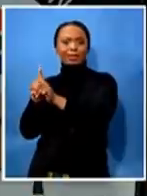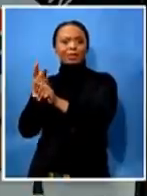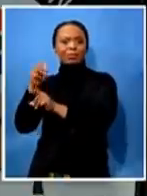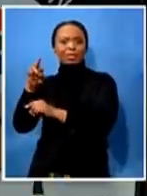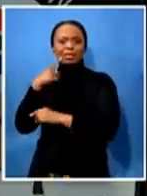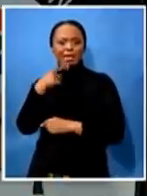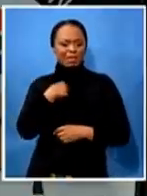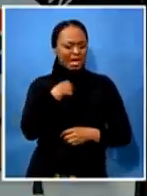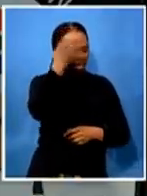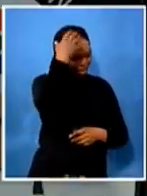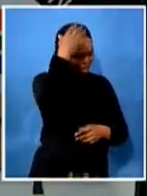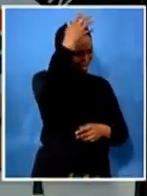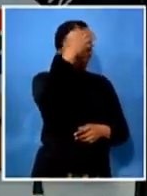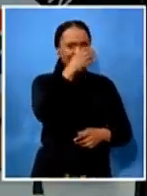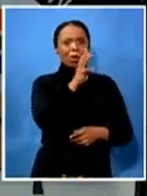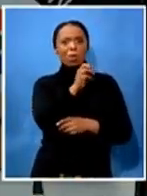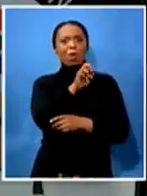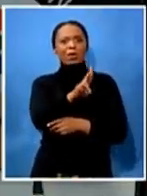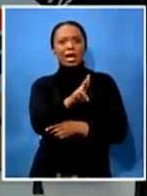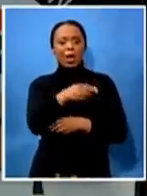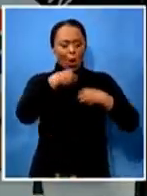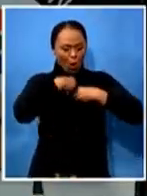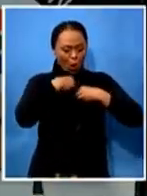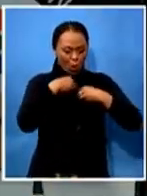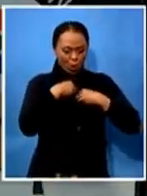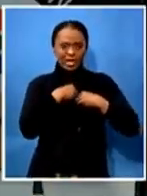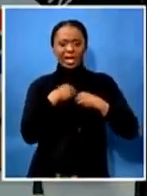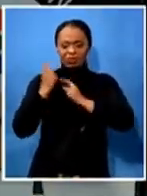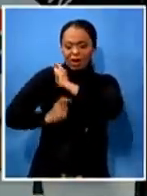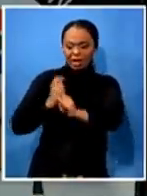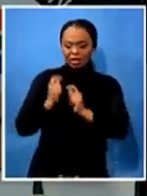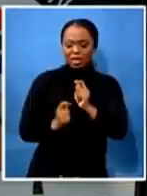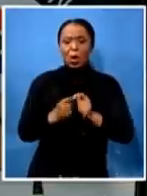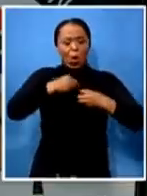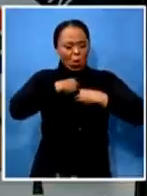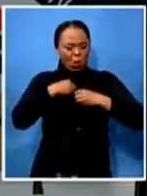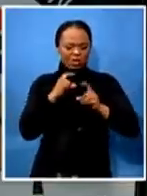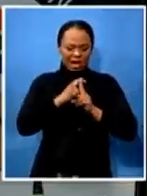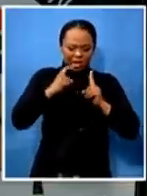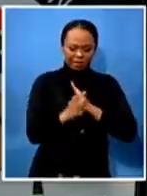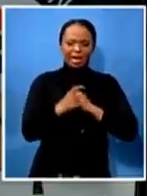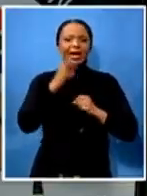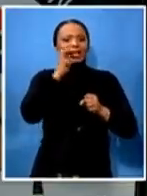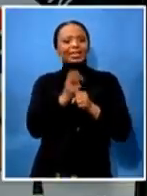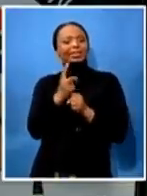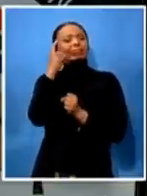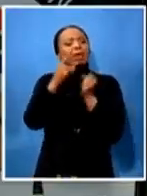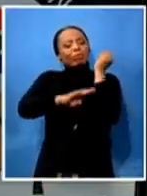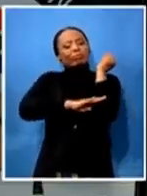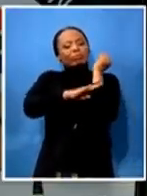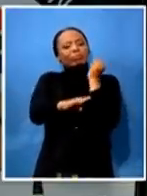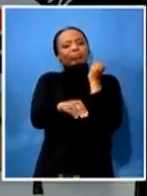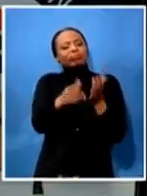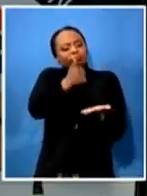own tradition in our culture i am confined to the bedroom with the mattress pulled down and myself just interacting